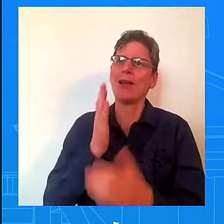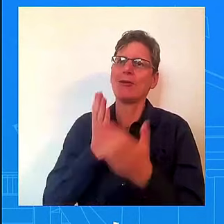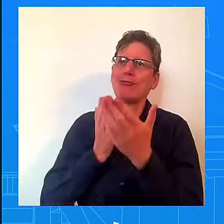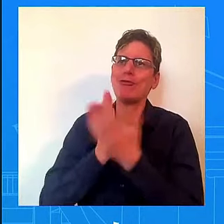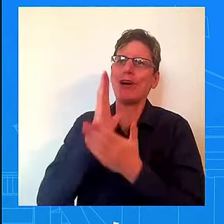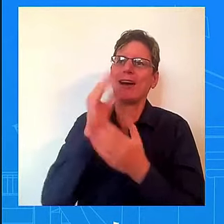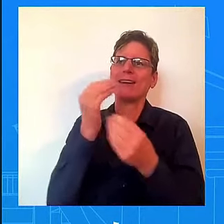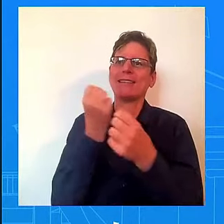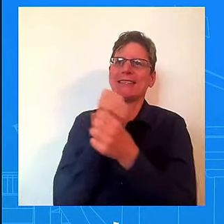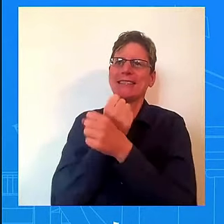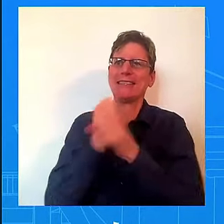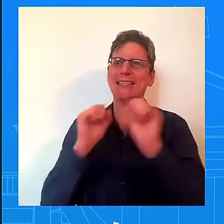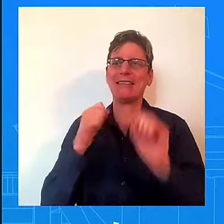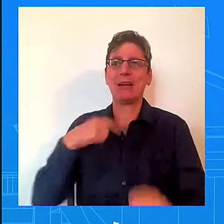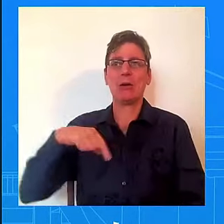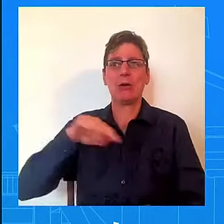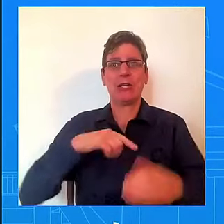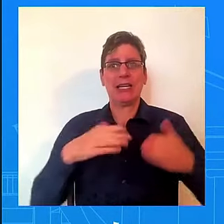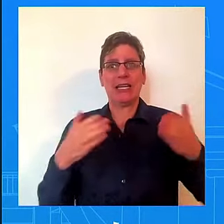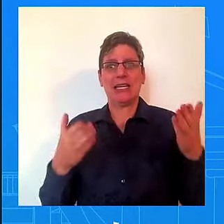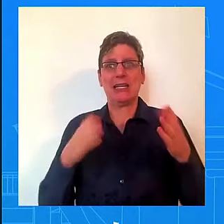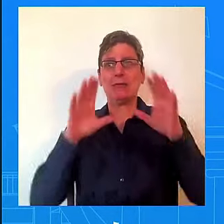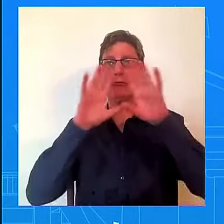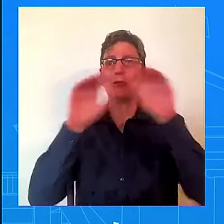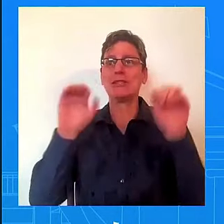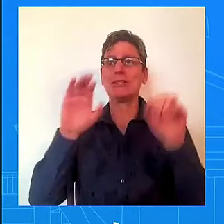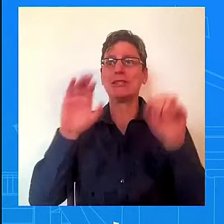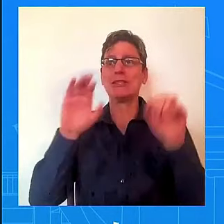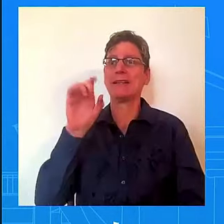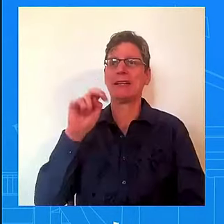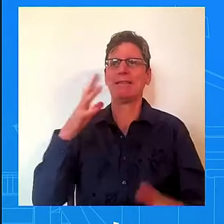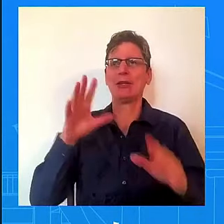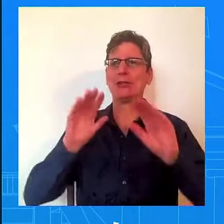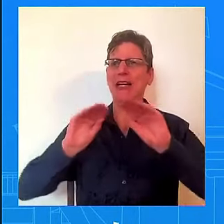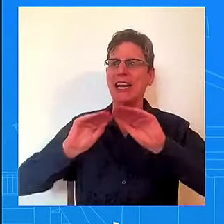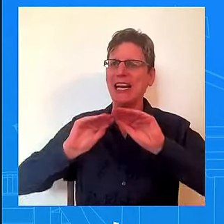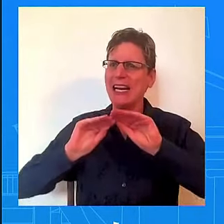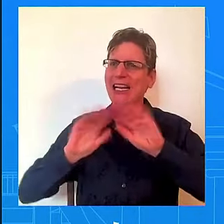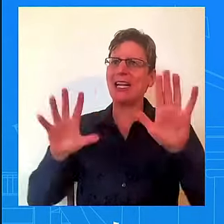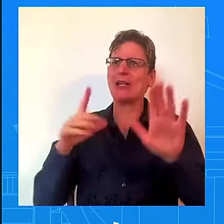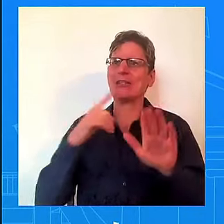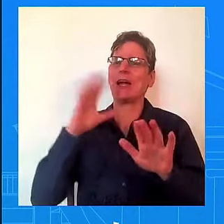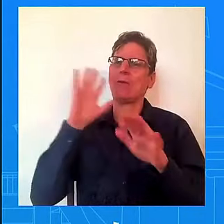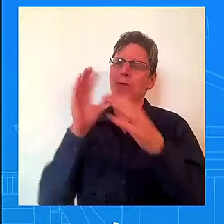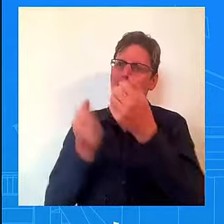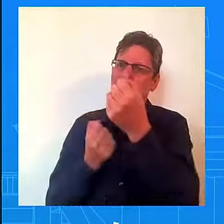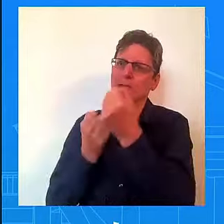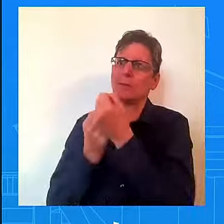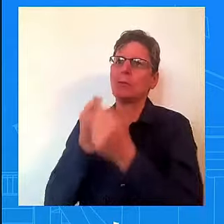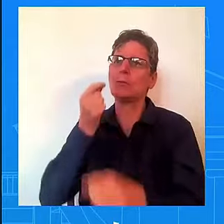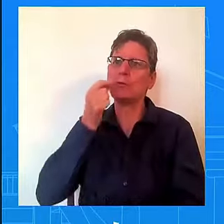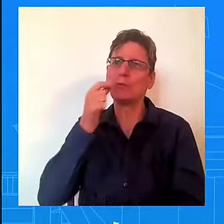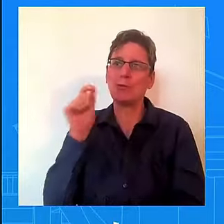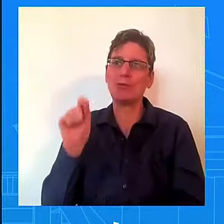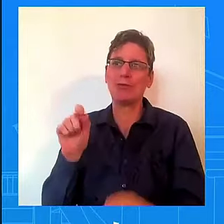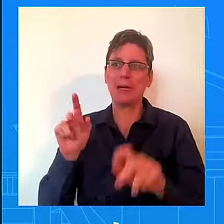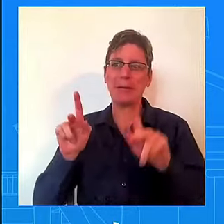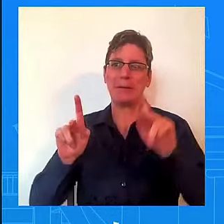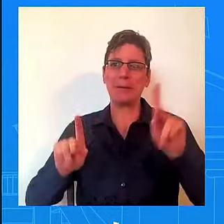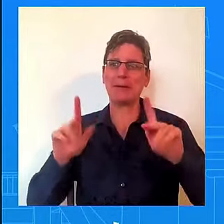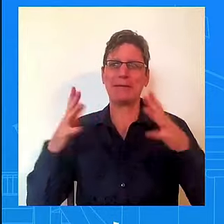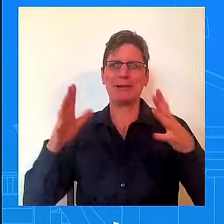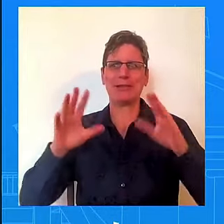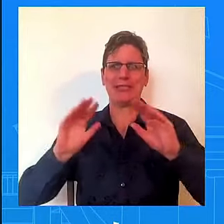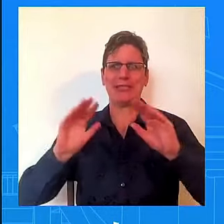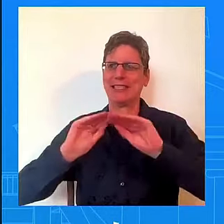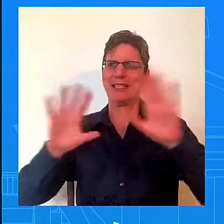the Ukrainian people. And that continues to be unshakable. And that's what I can say. As far as our policy, to your first part of the question, I don't –